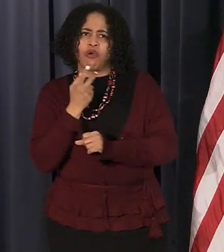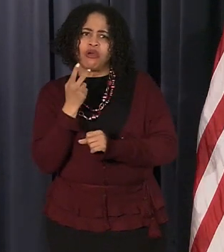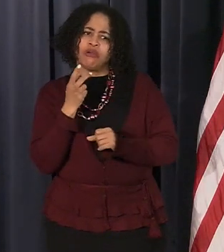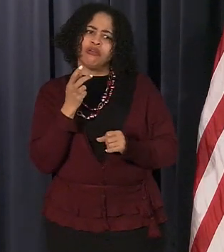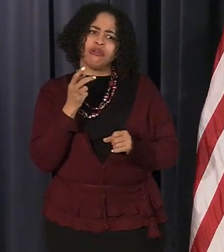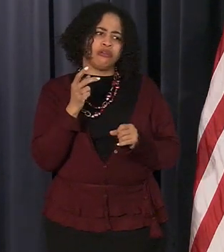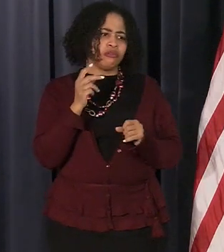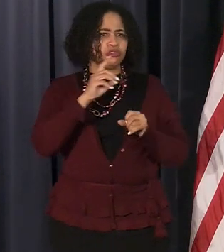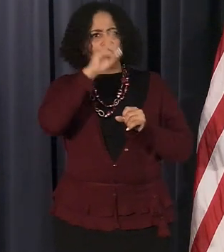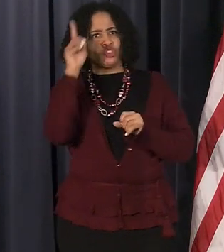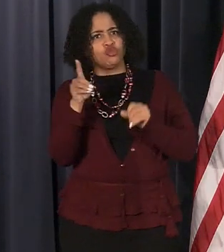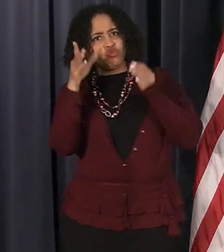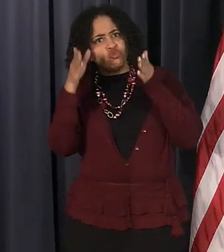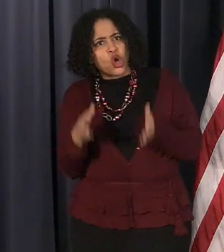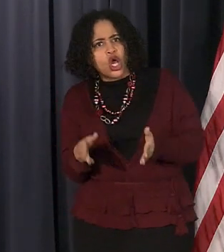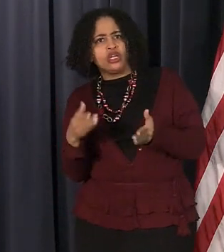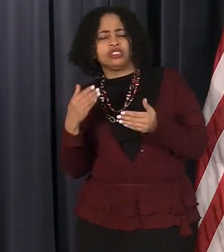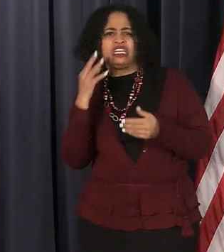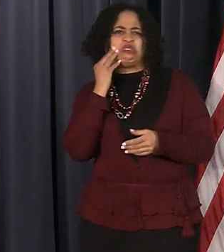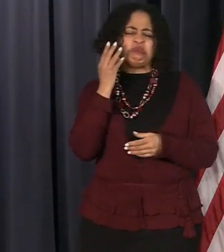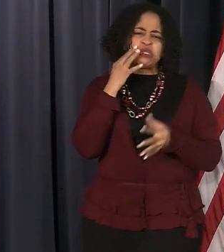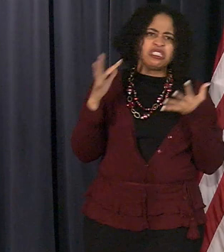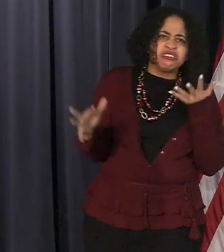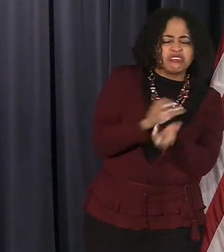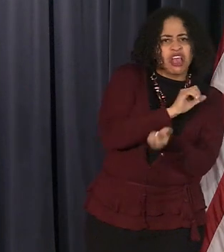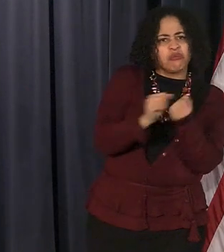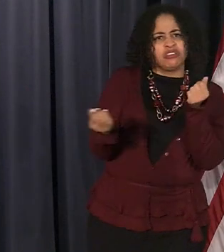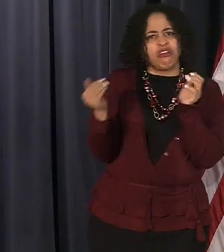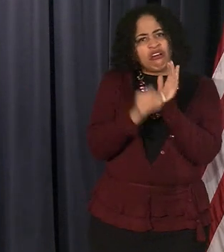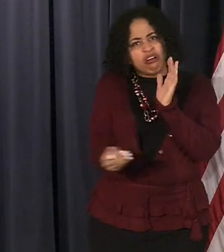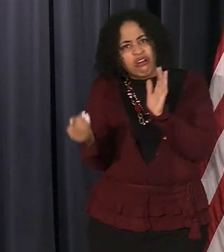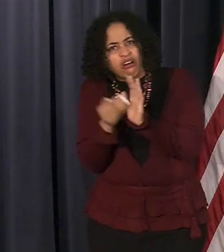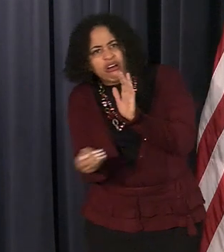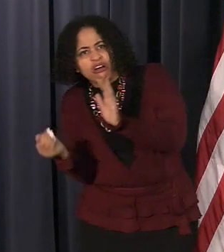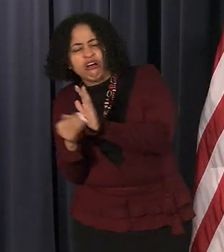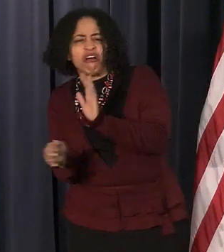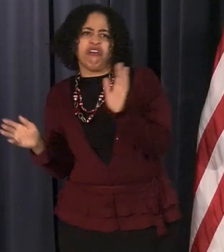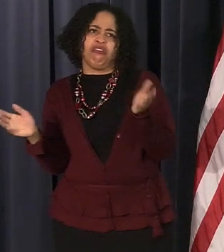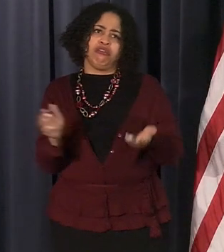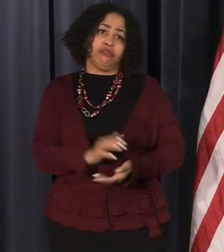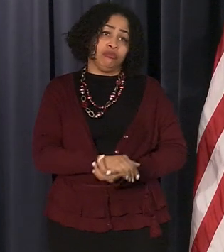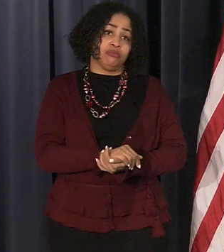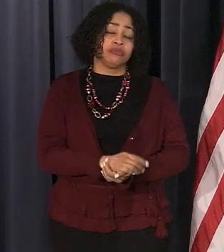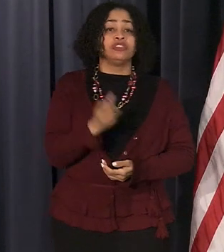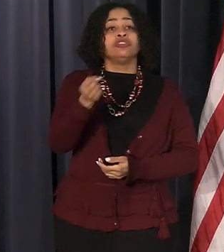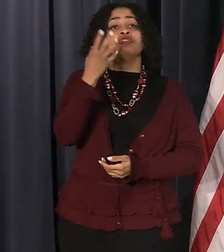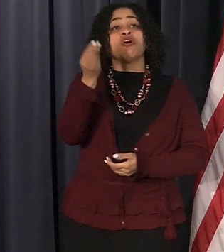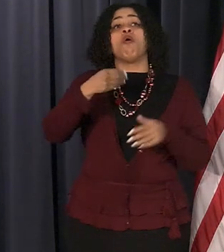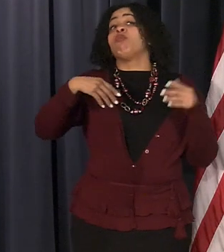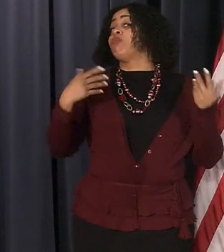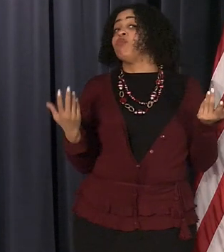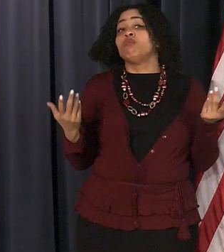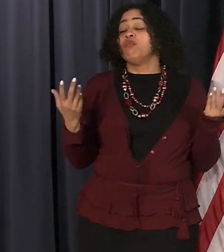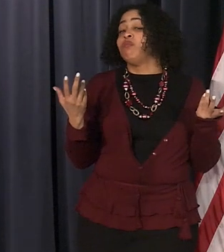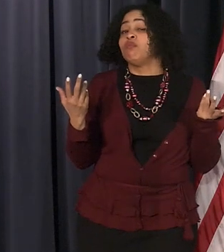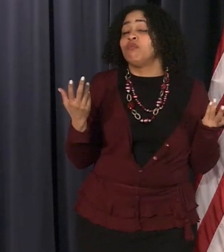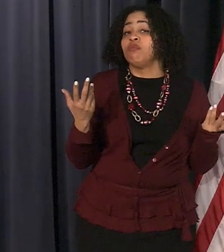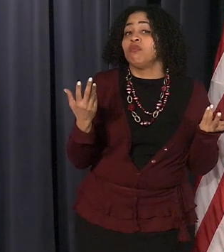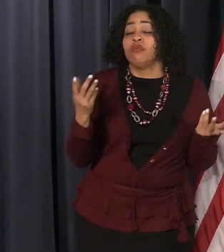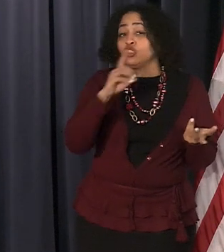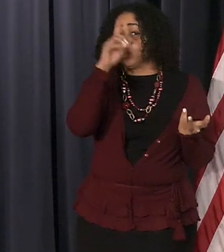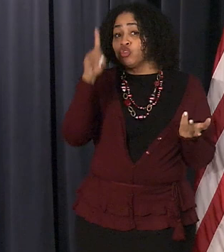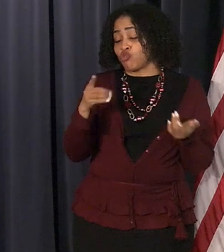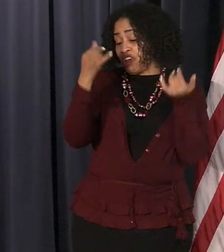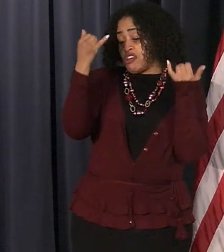from having experienced the damage to their basements in the first place and so what this city has